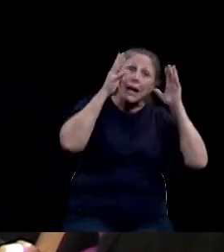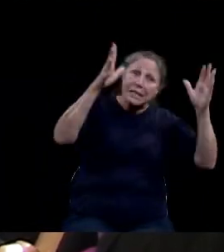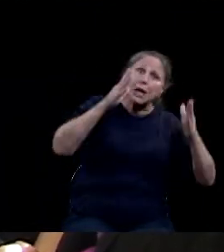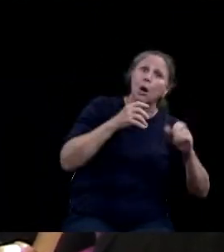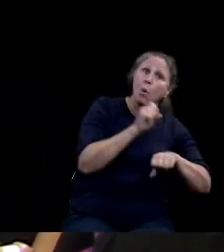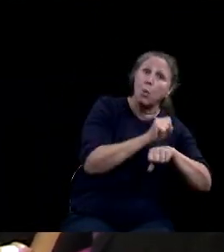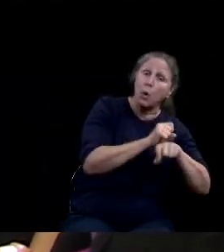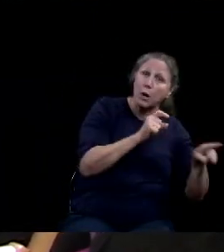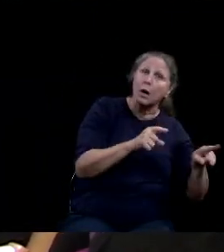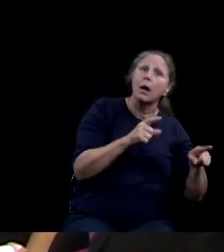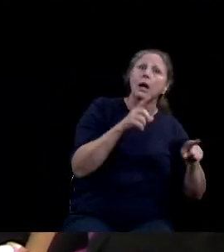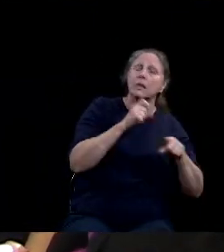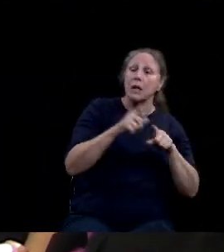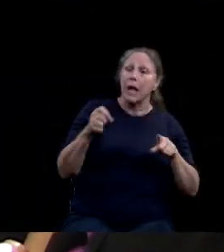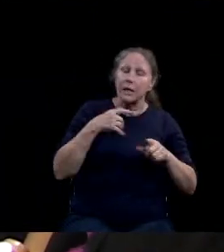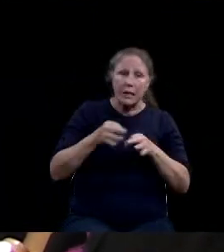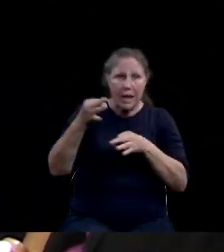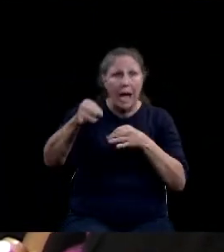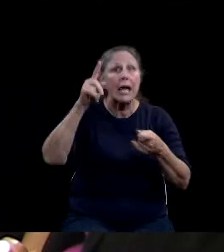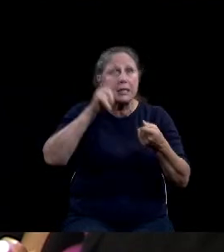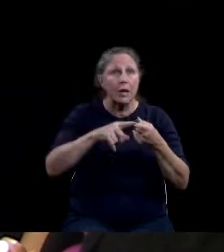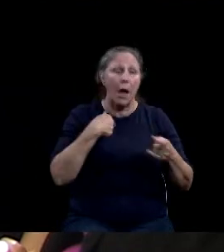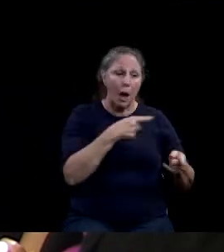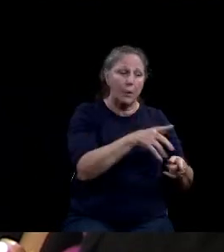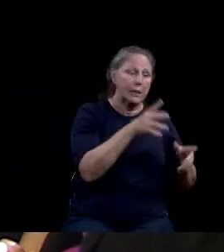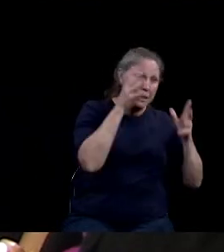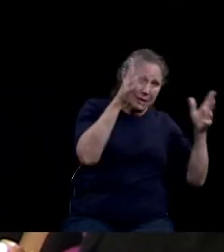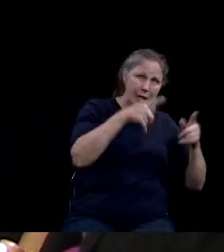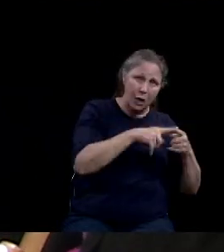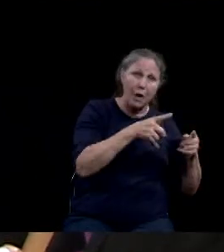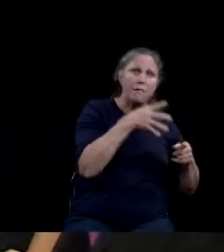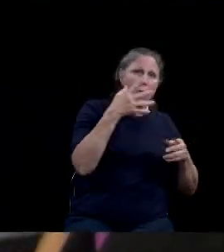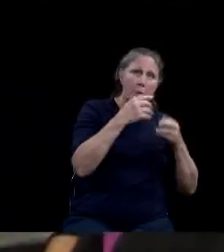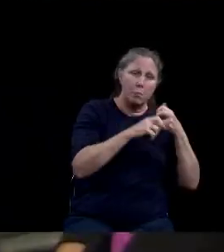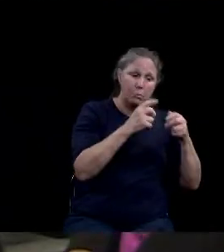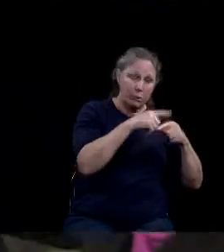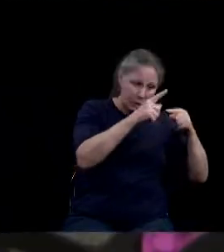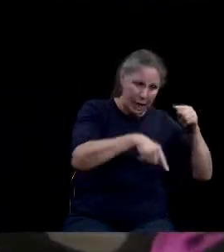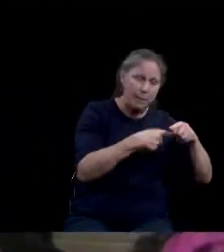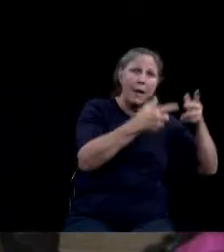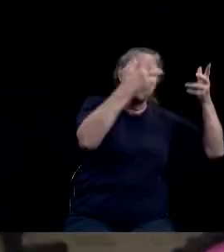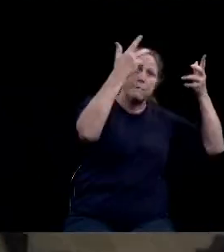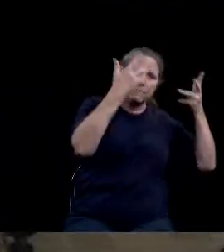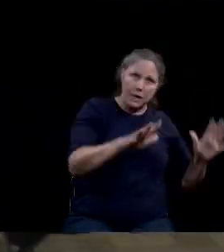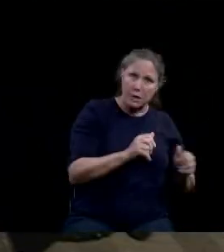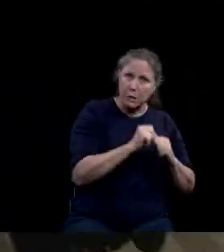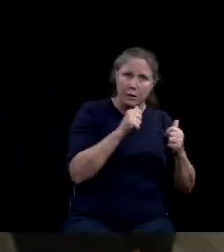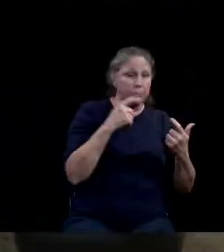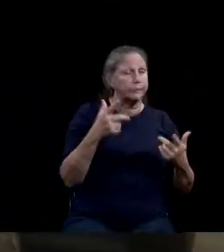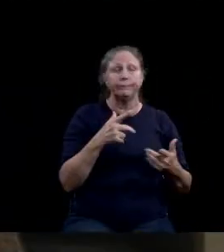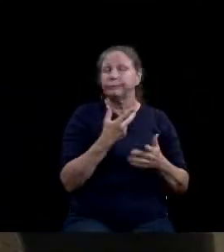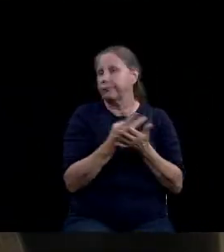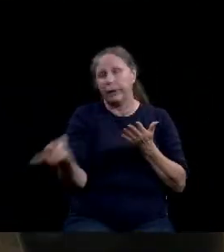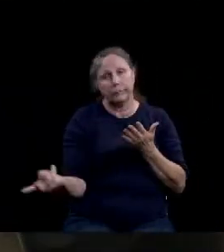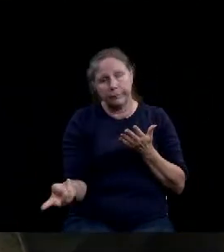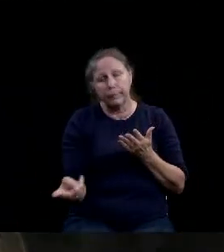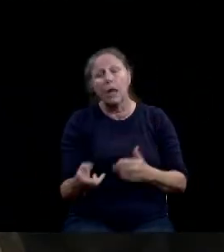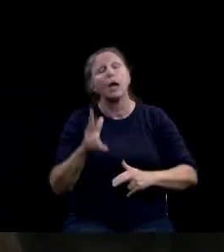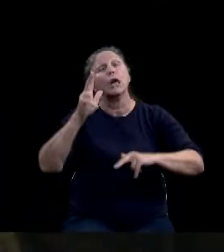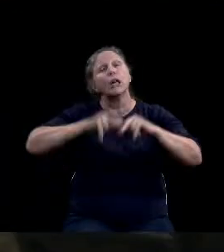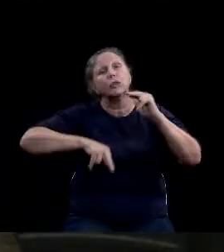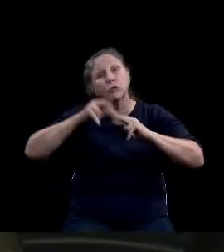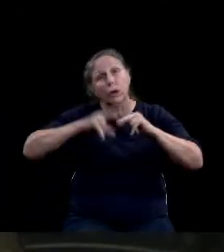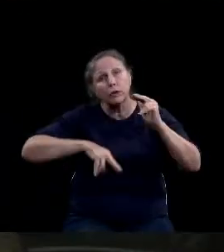breeding and farm production cycle has been completed with no avail. Construction. Southern Cross Ranch owners are concerned about the